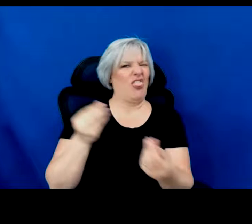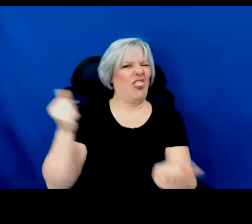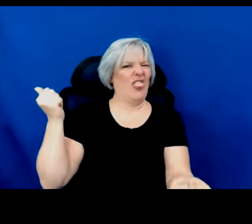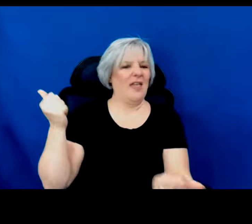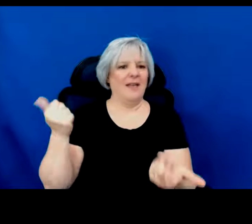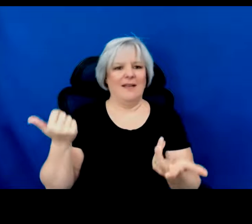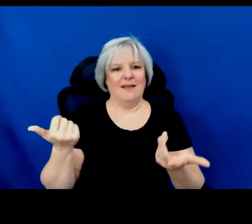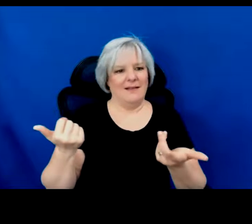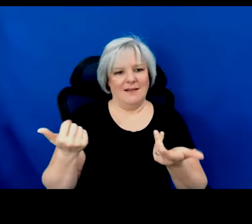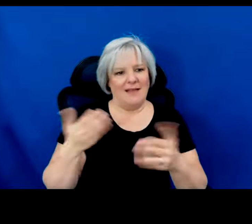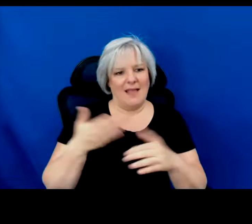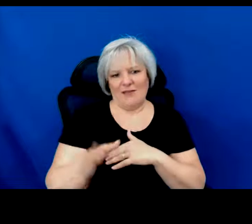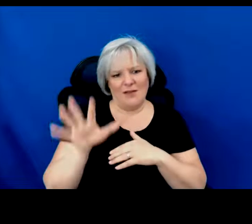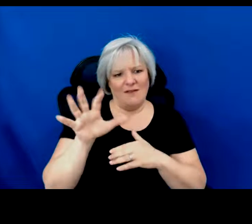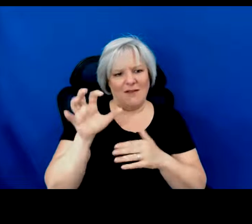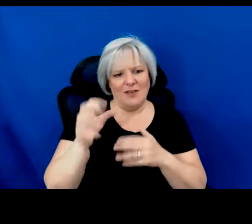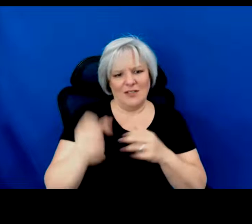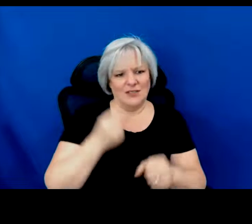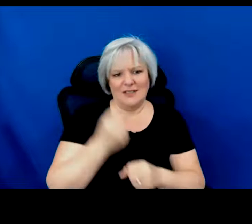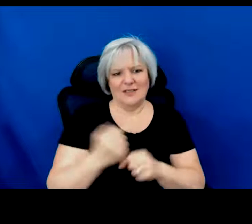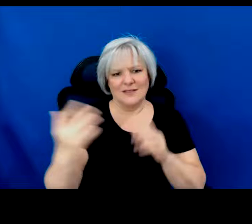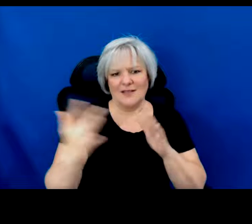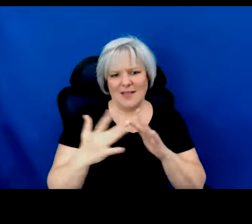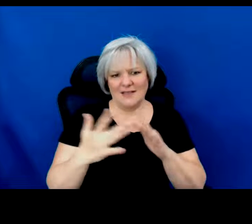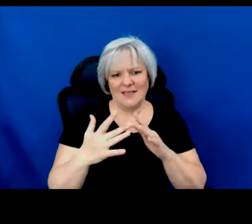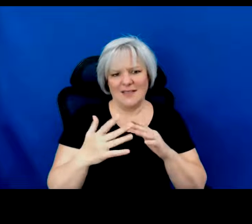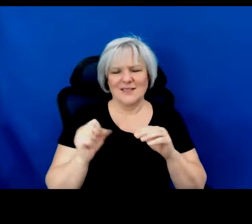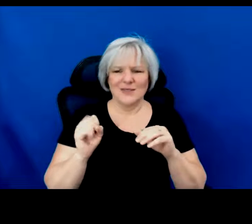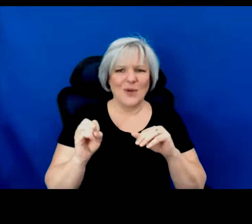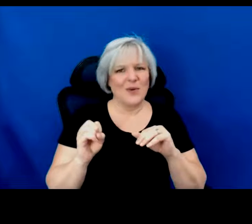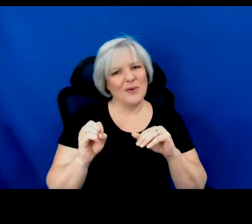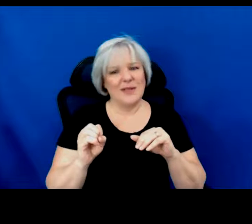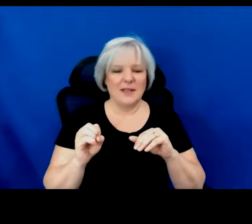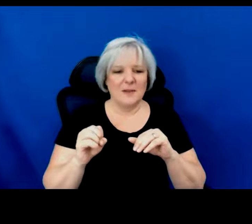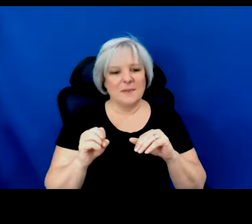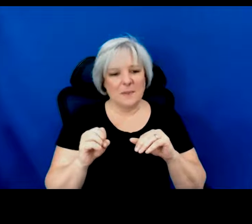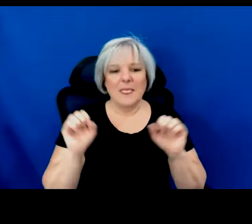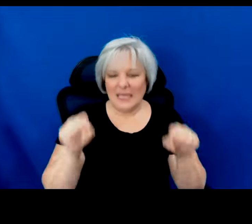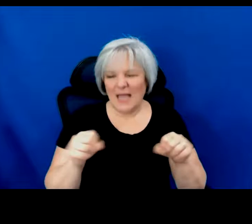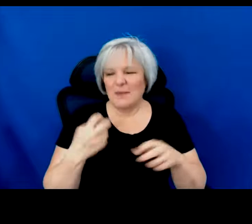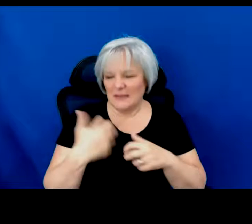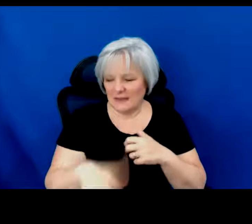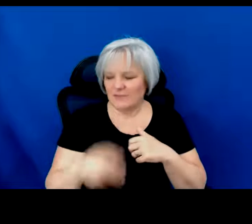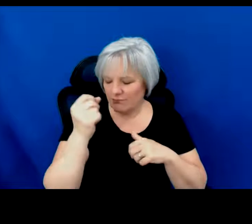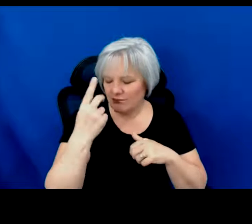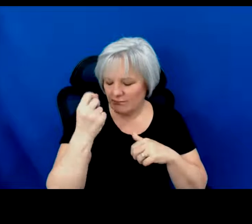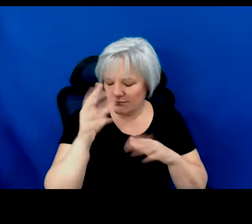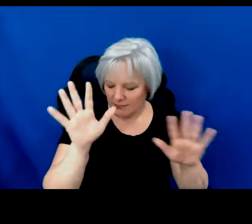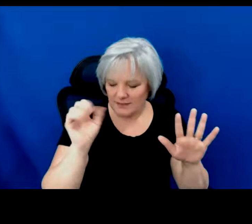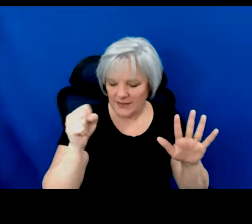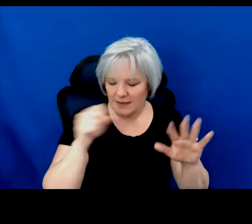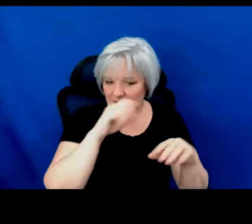500 years of contact. So it can be difficult, I understand. But